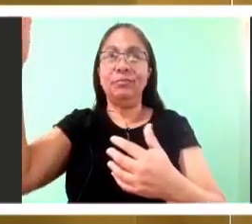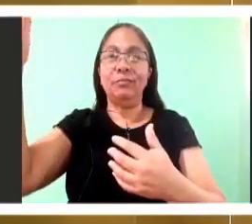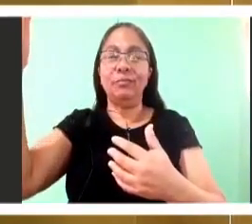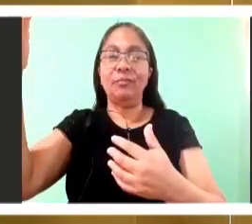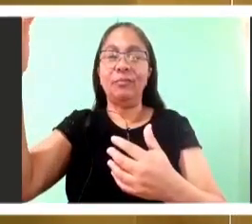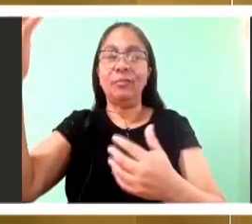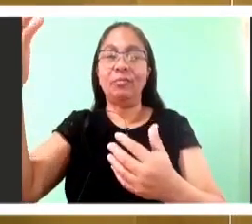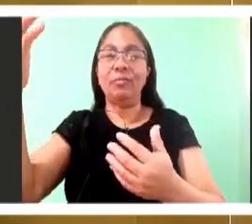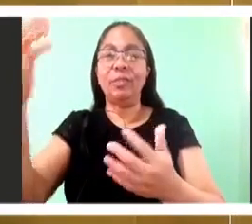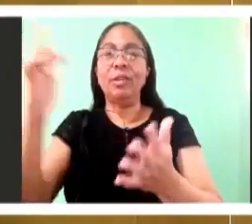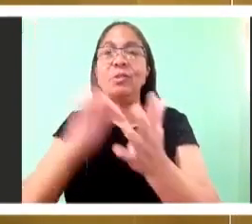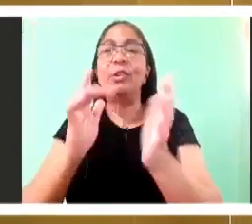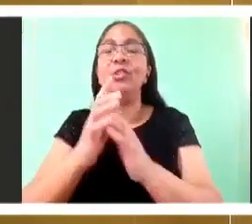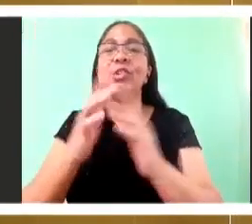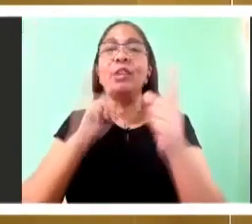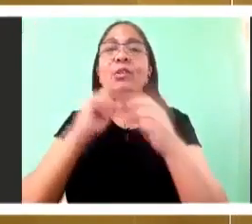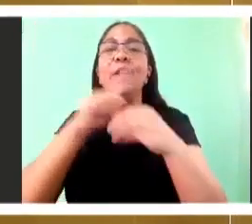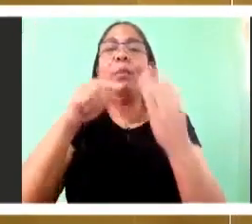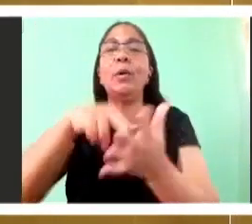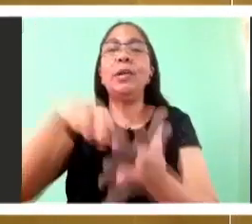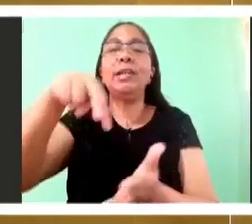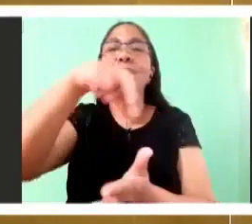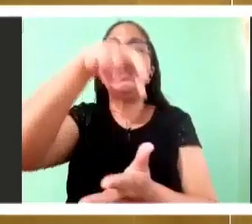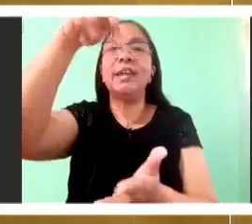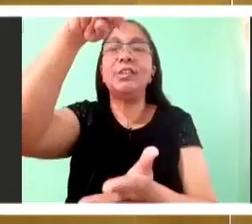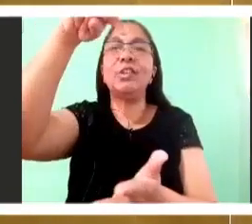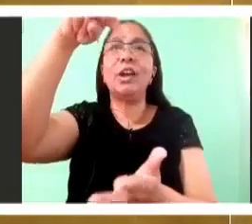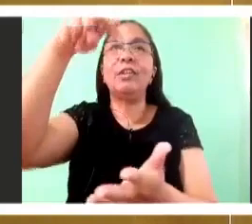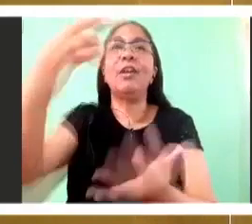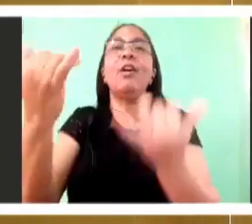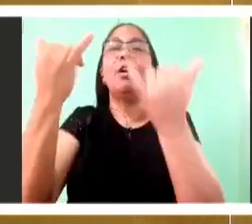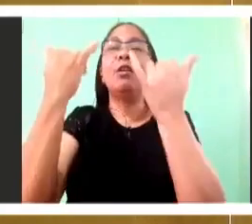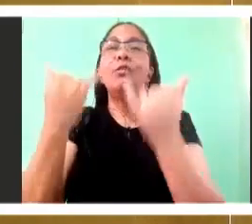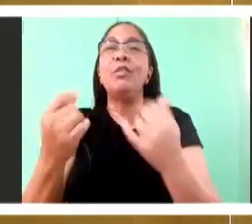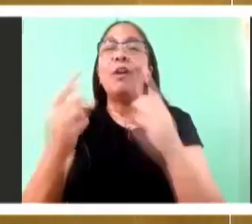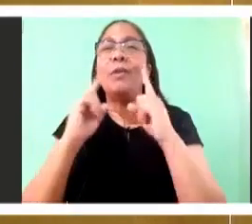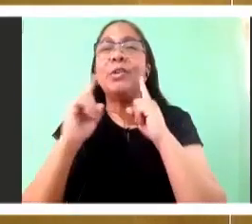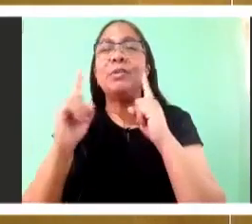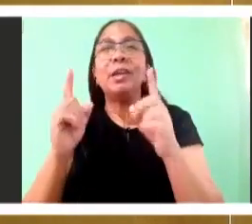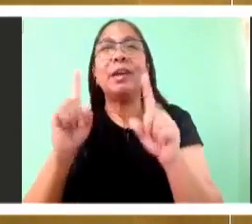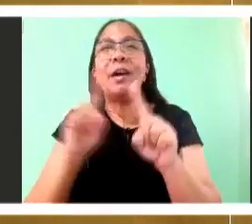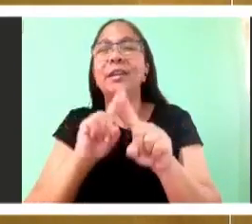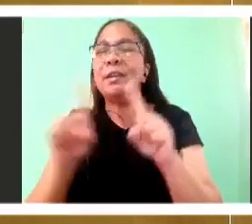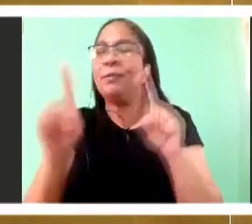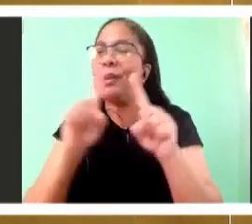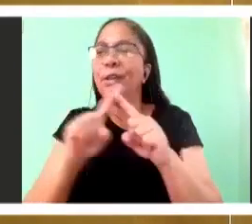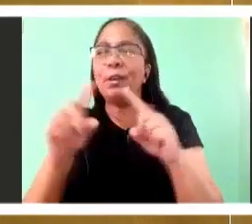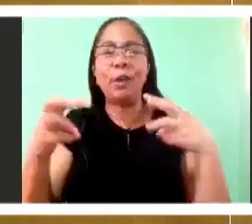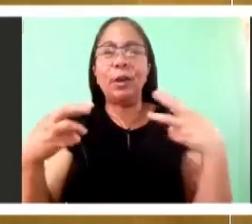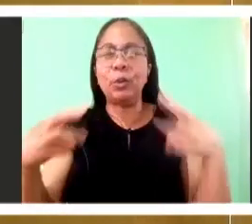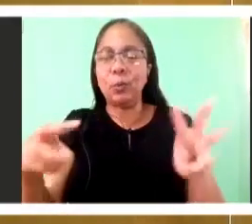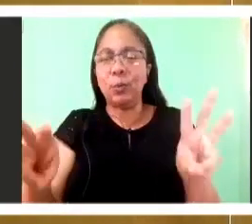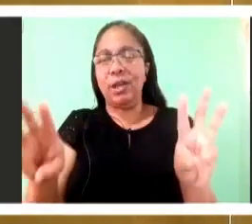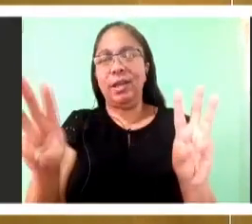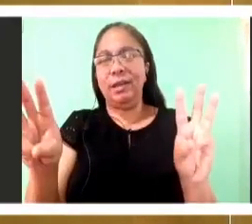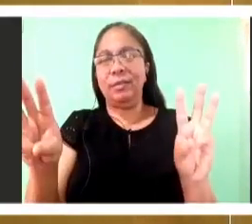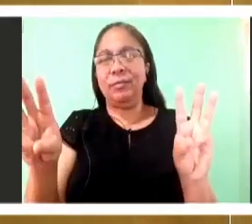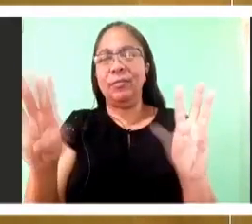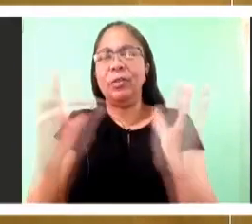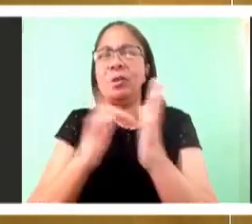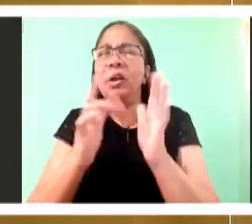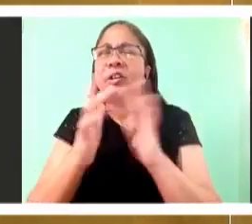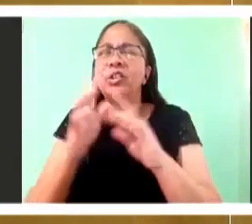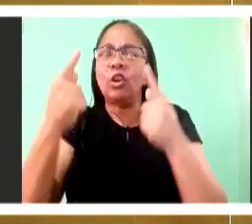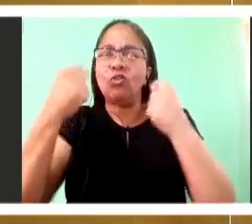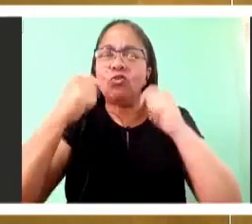And he's trying to help us to understand that. And he says, it is the Spirit that gives life. The flesh has nothing to offer. The words that